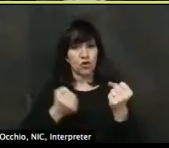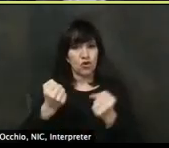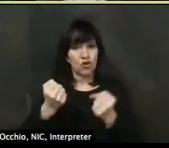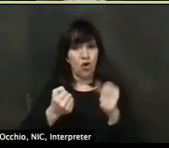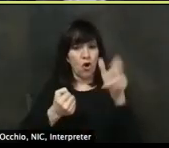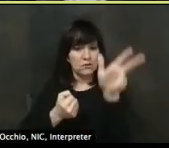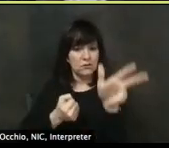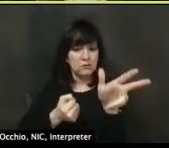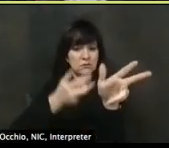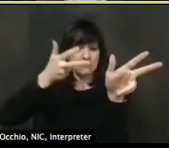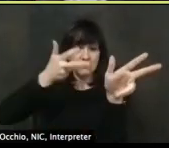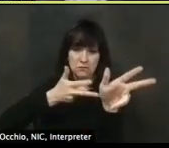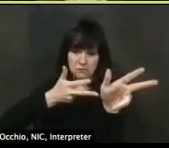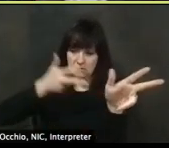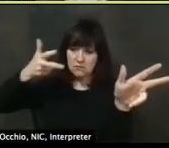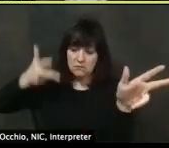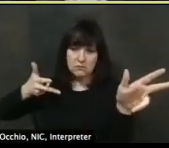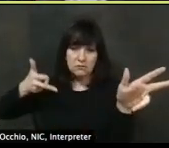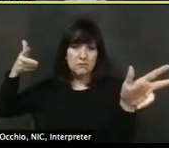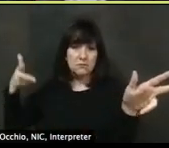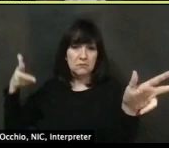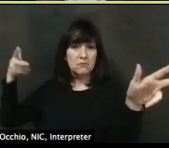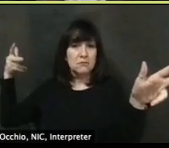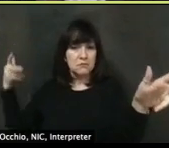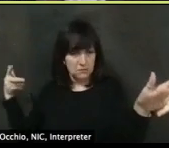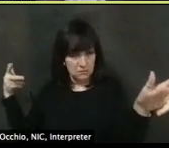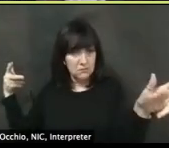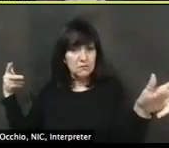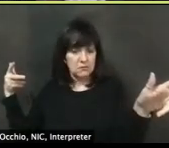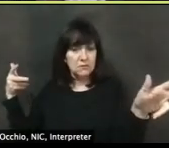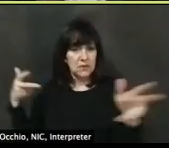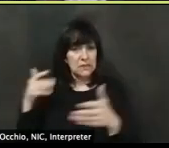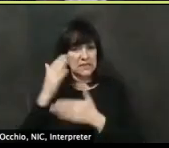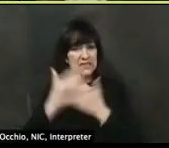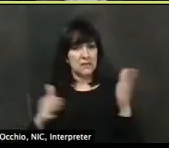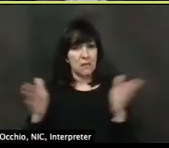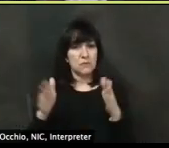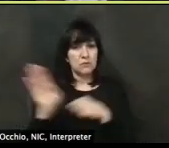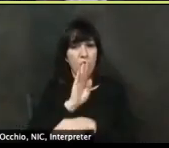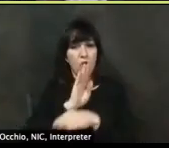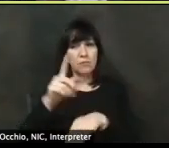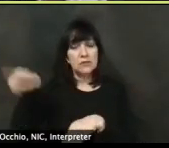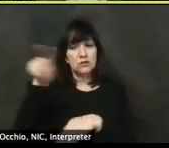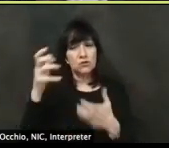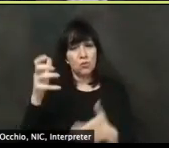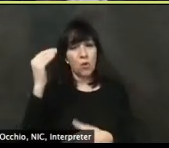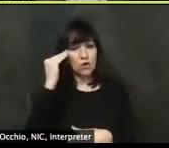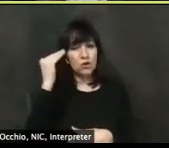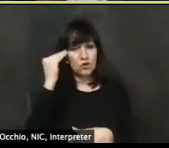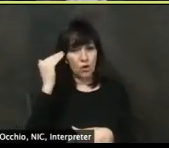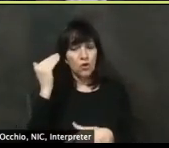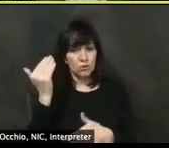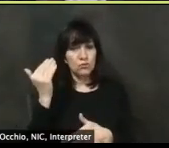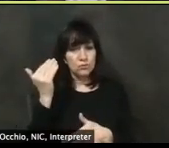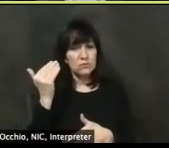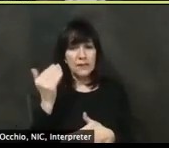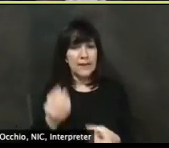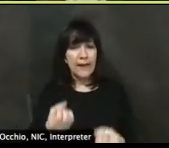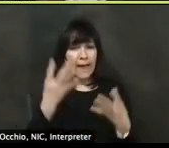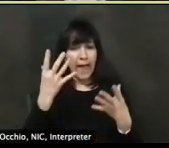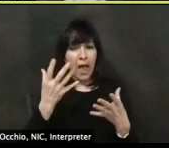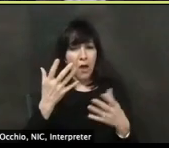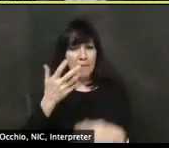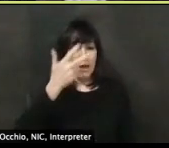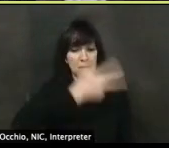that, um, with something that many small businesses had been asking us about, um, and felt we could, we could move safely to allow this to